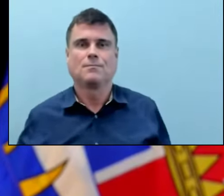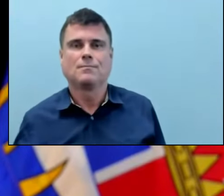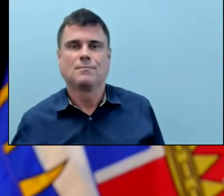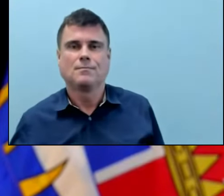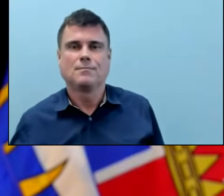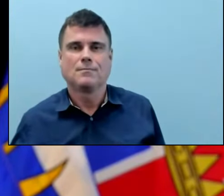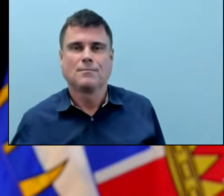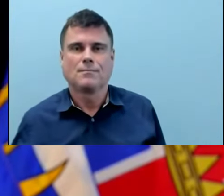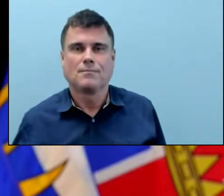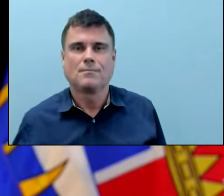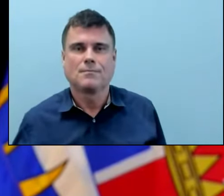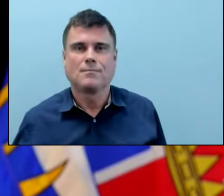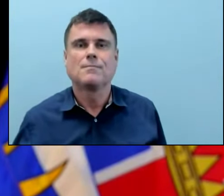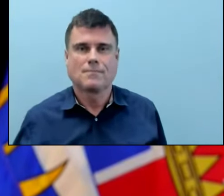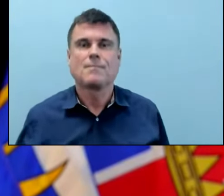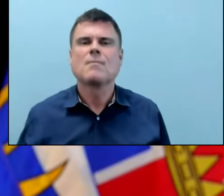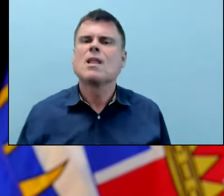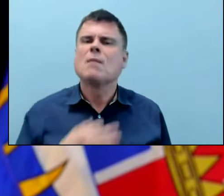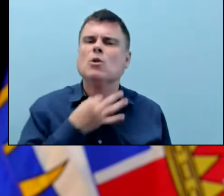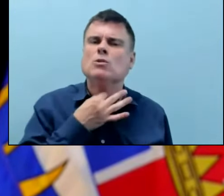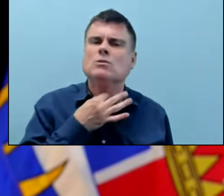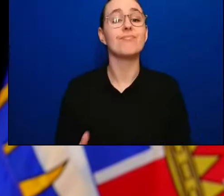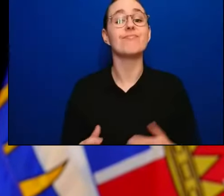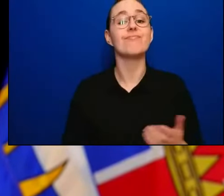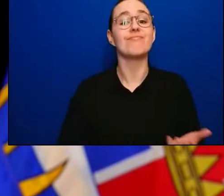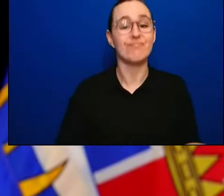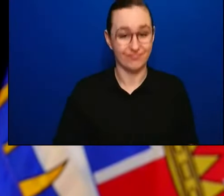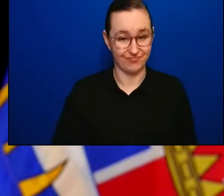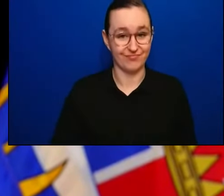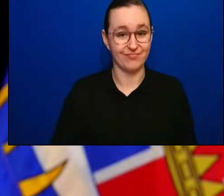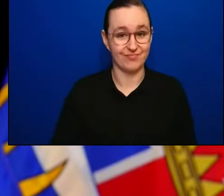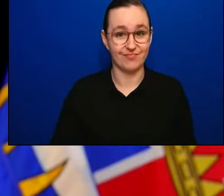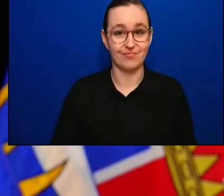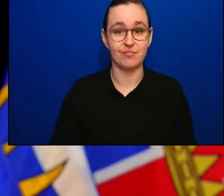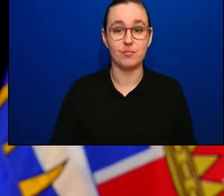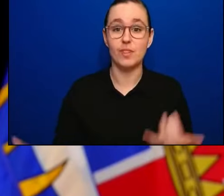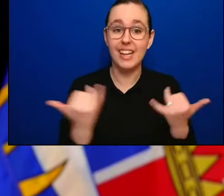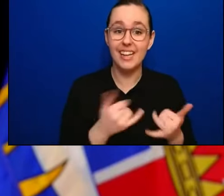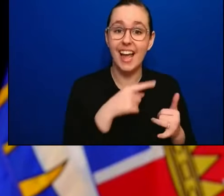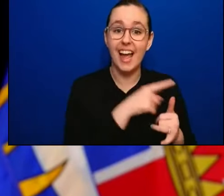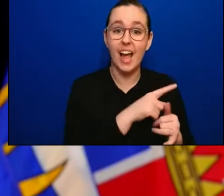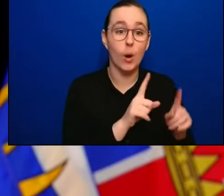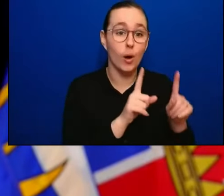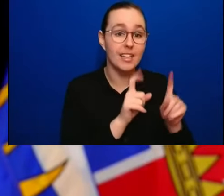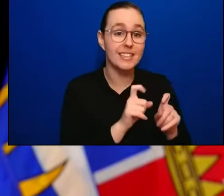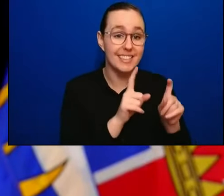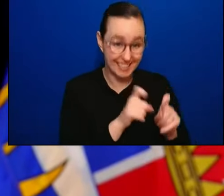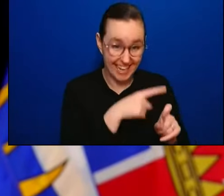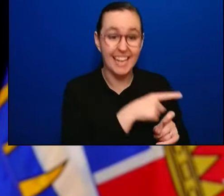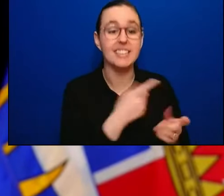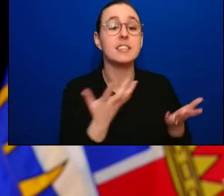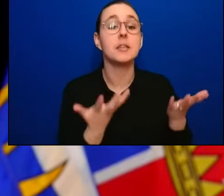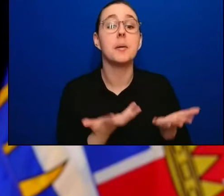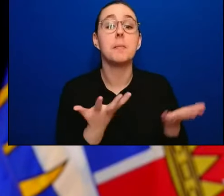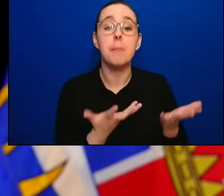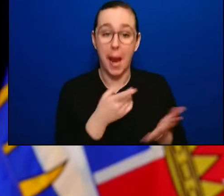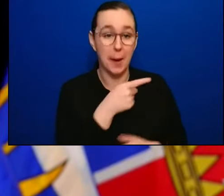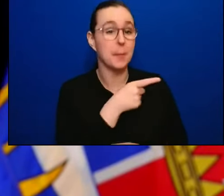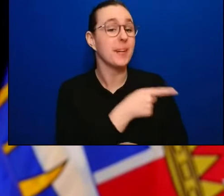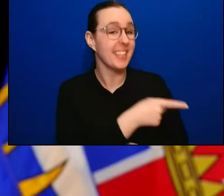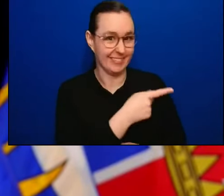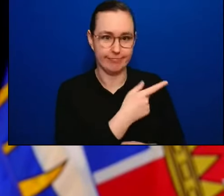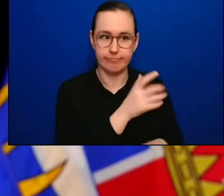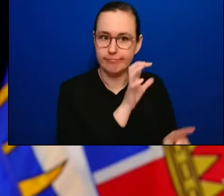that these rapid tests may not catch the virus? That was a concern. It continues to be a concern.